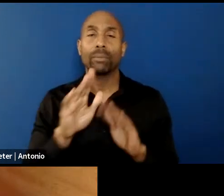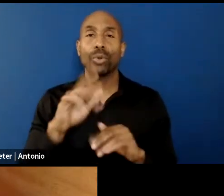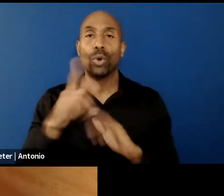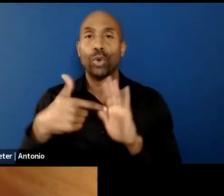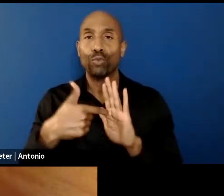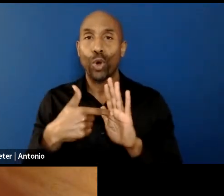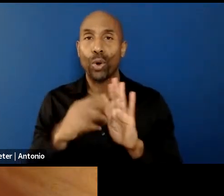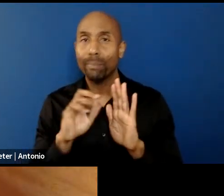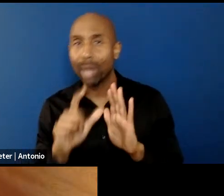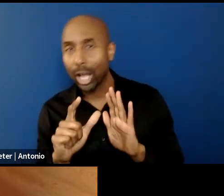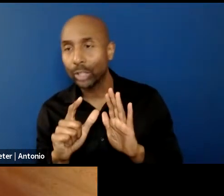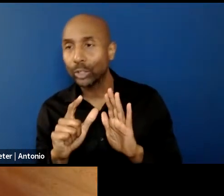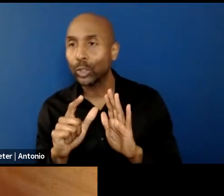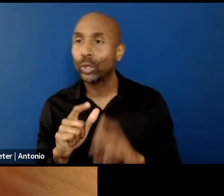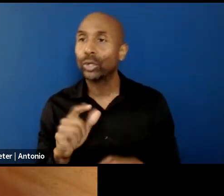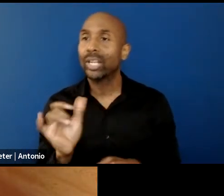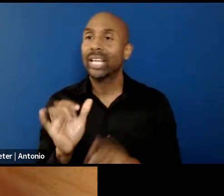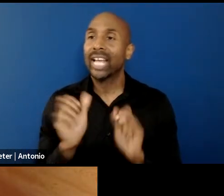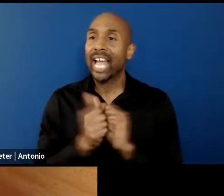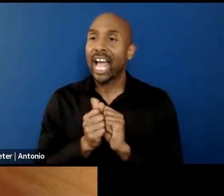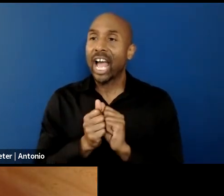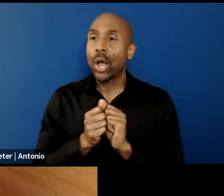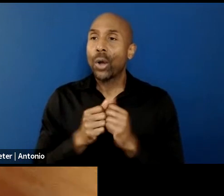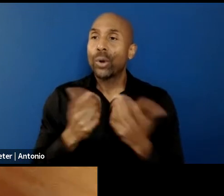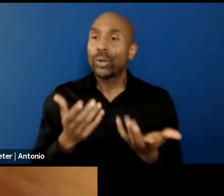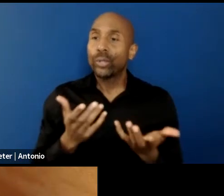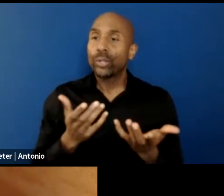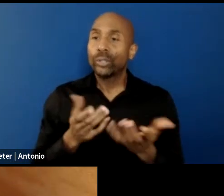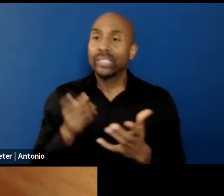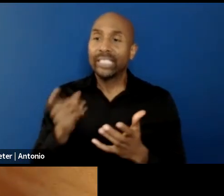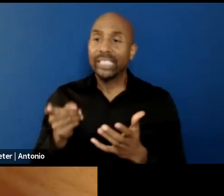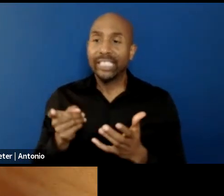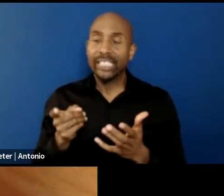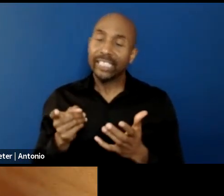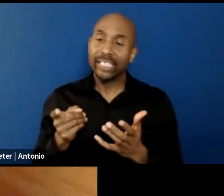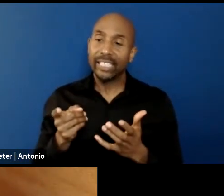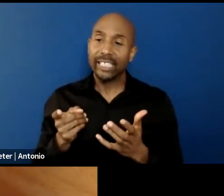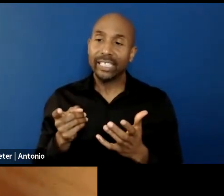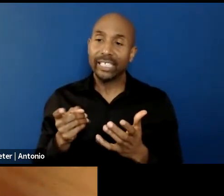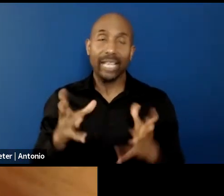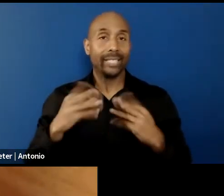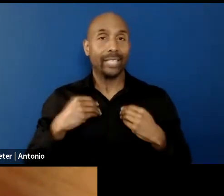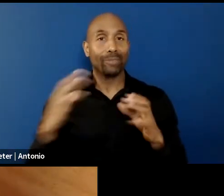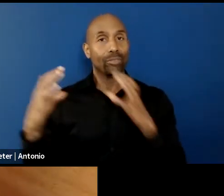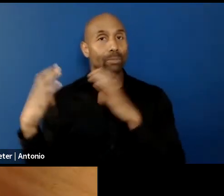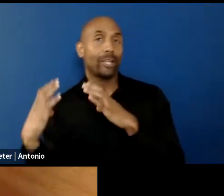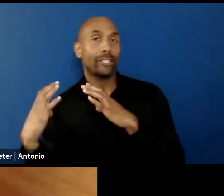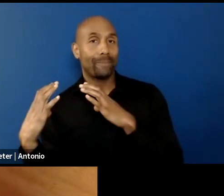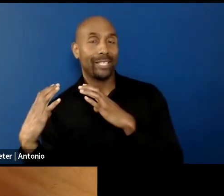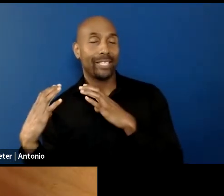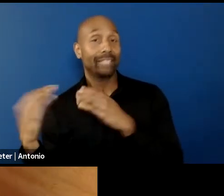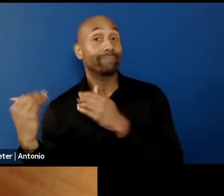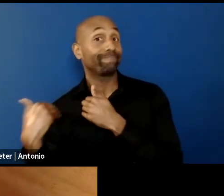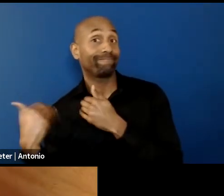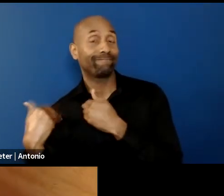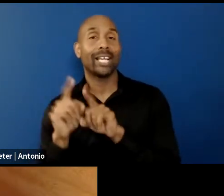take the weight with elegance to be an artist and to be a role model just by living it.